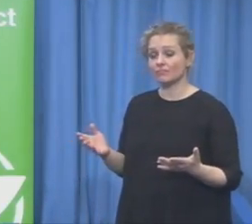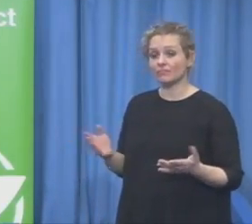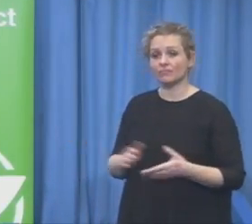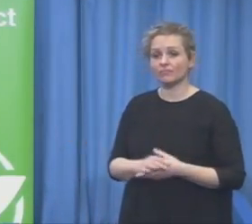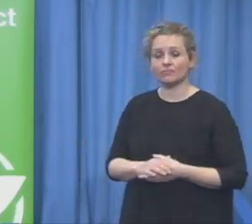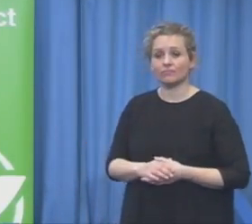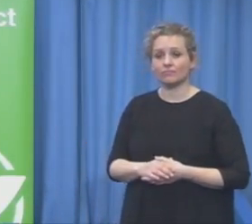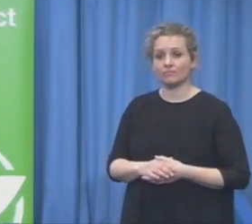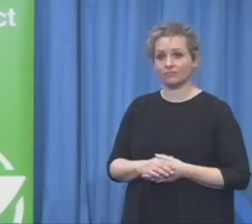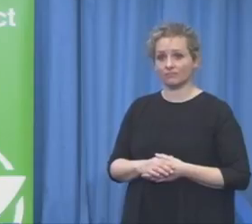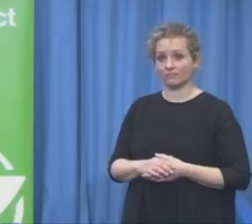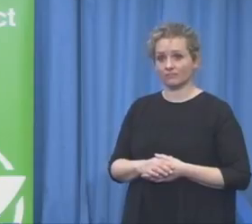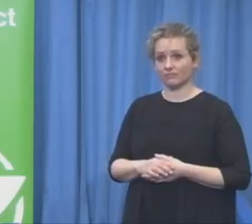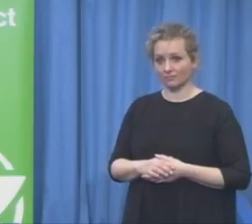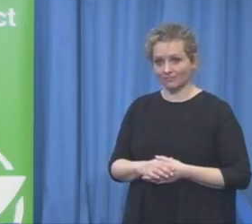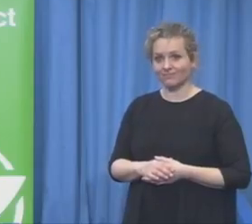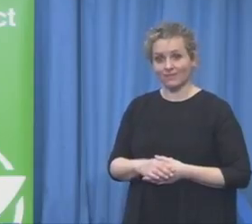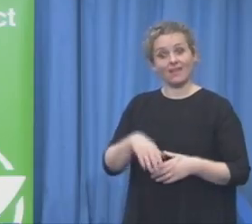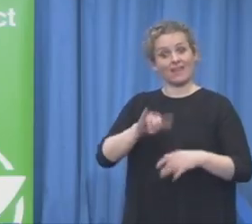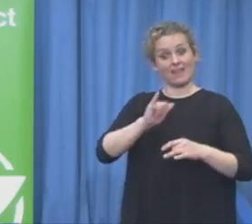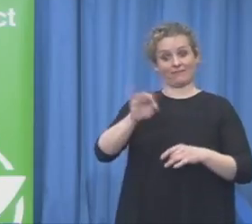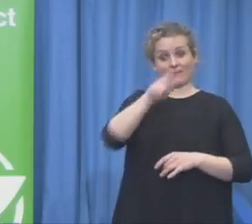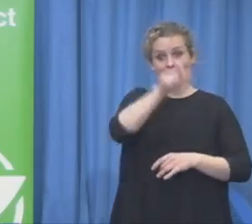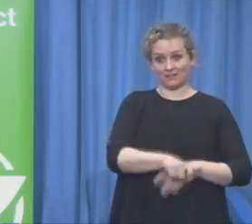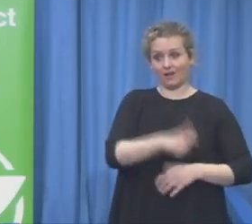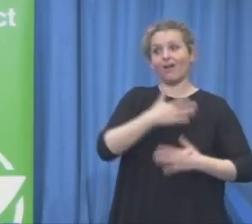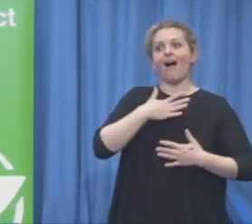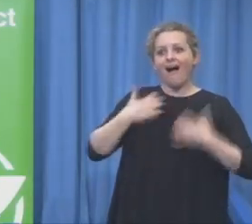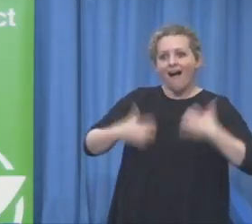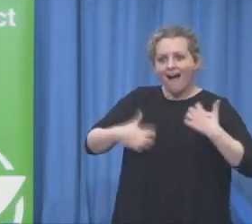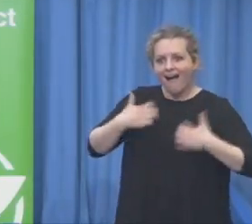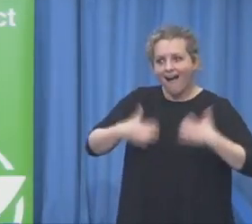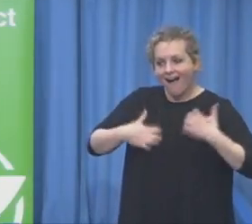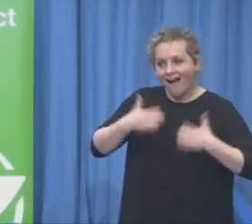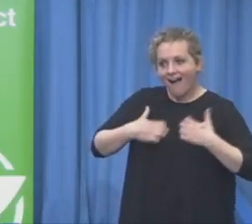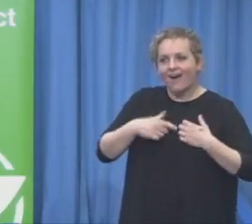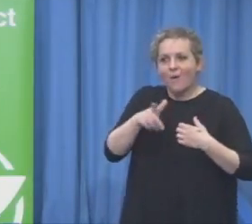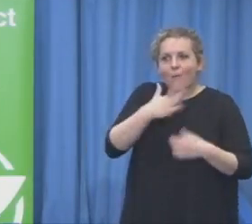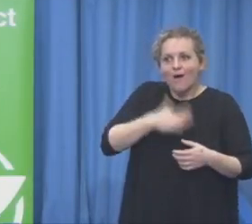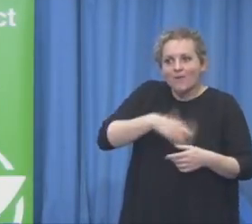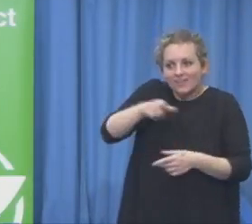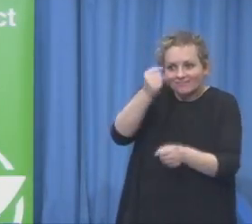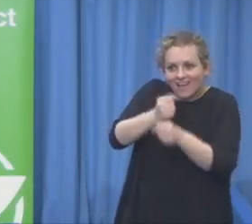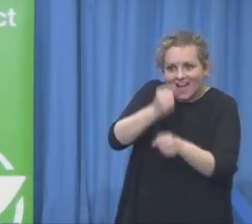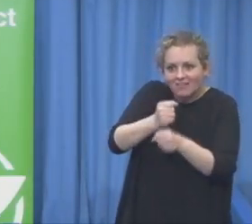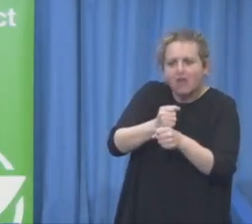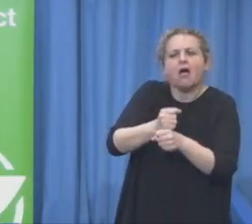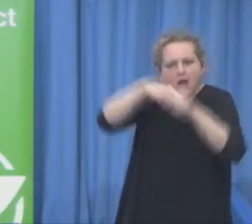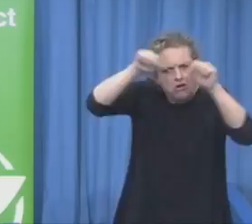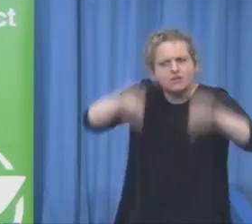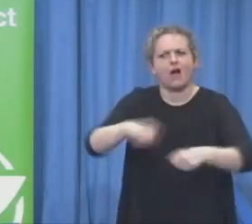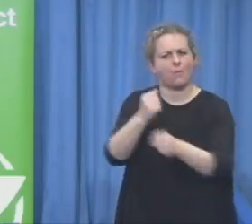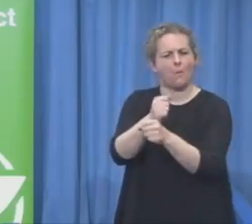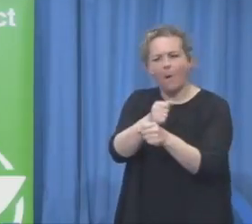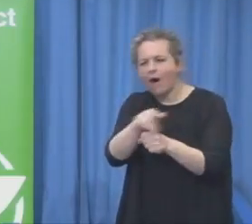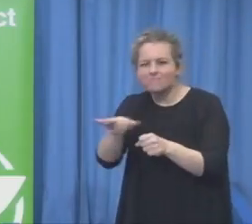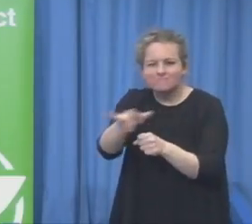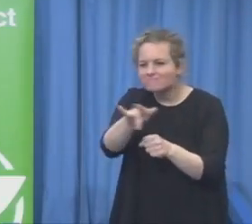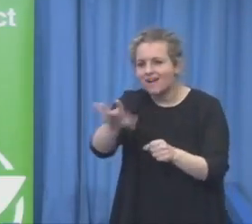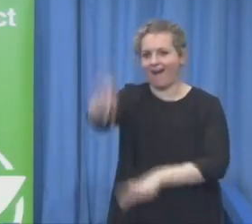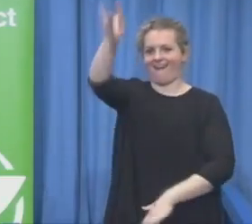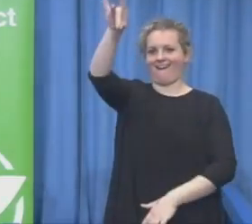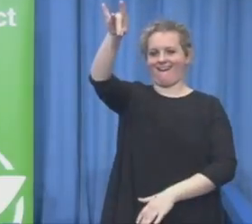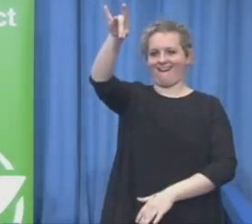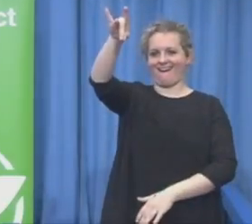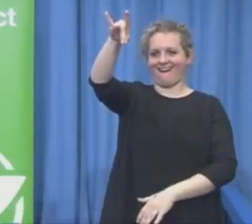something he didn't want to have. He wanted to be a reporter, radio reporter, and there happened to be a radio station